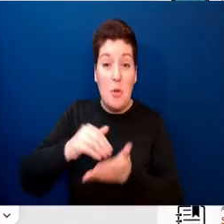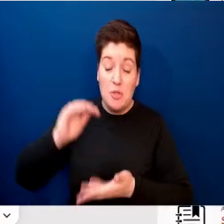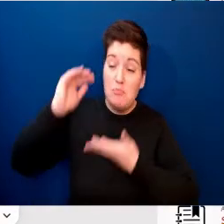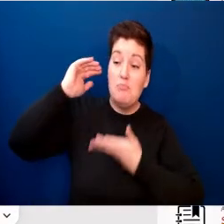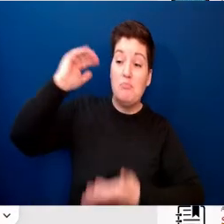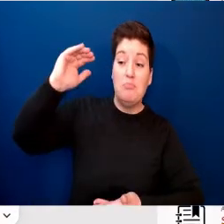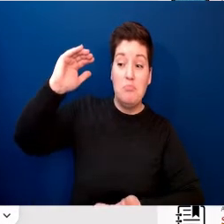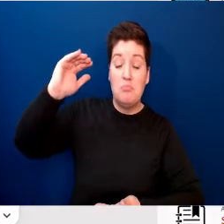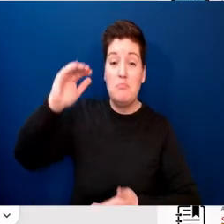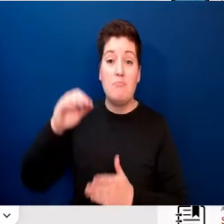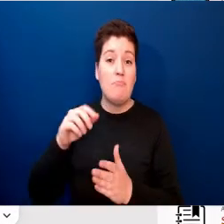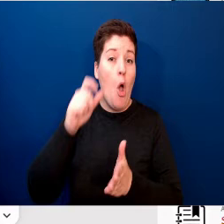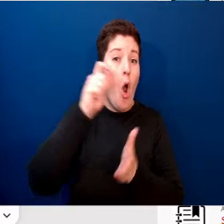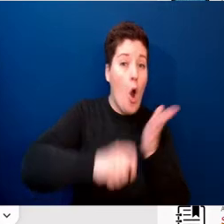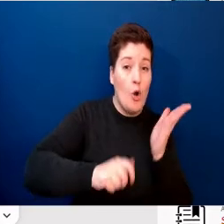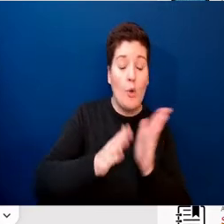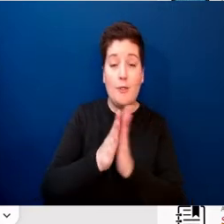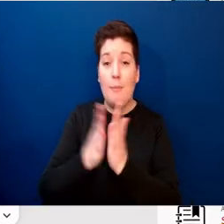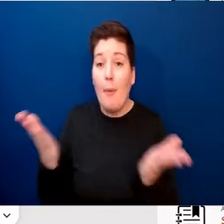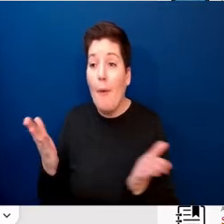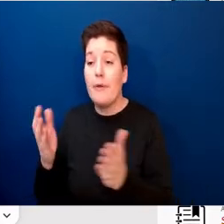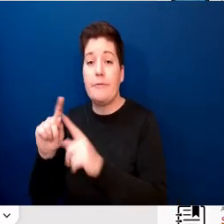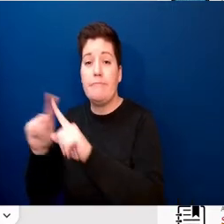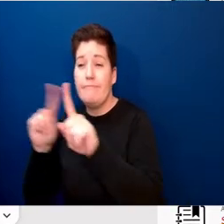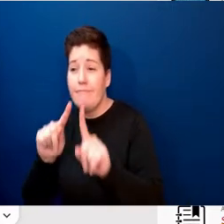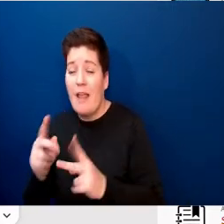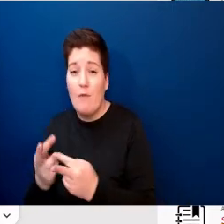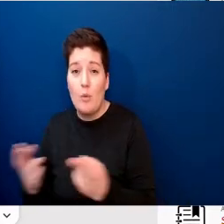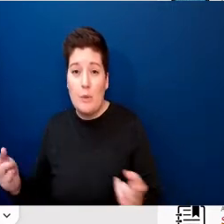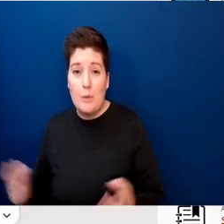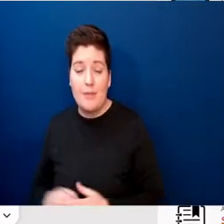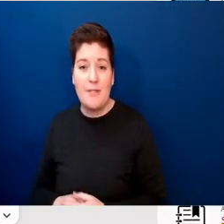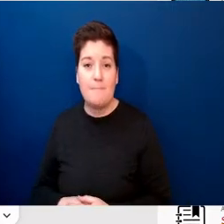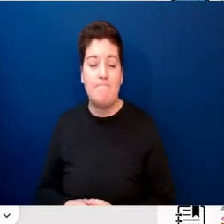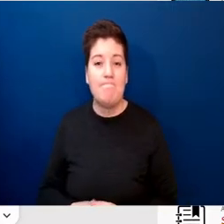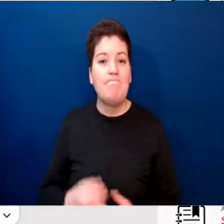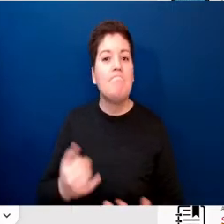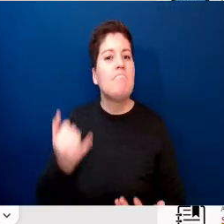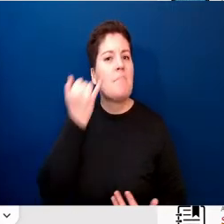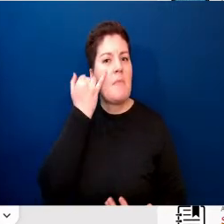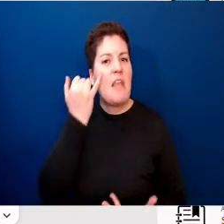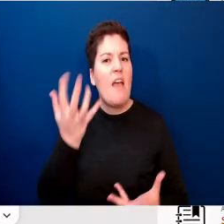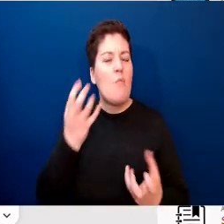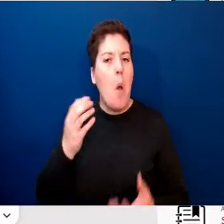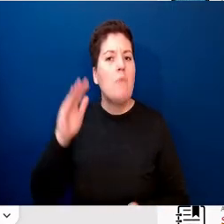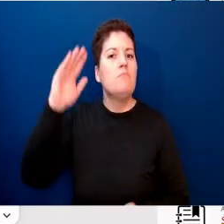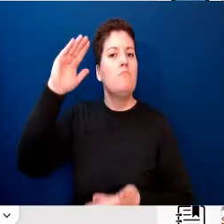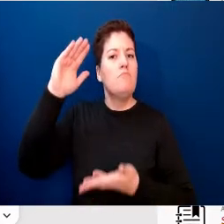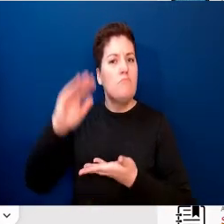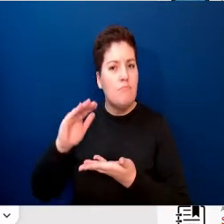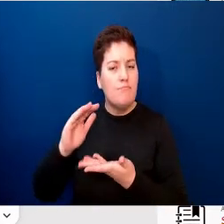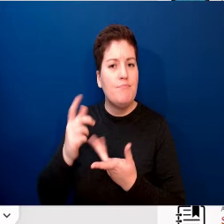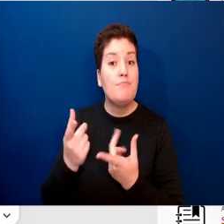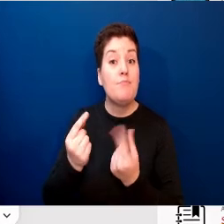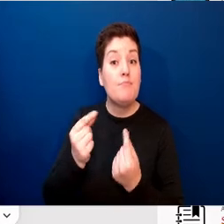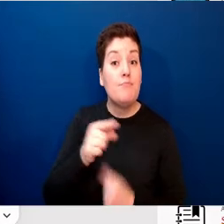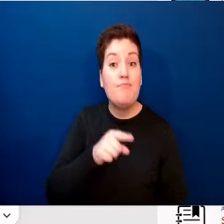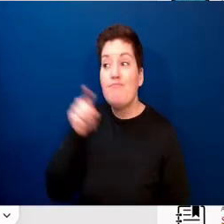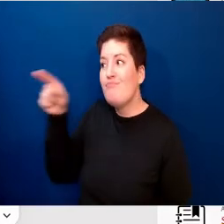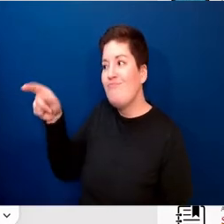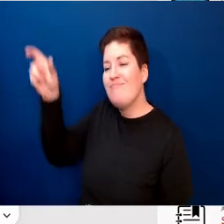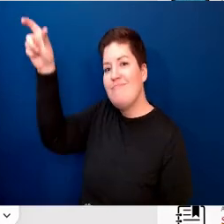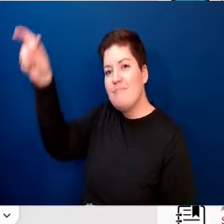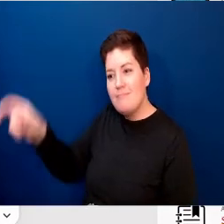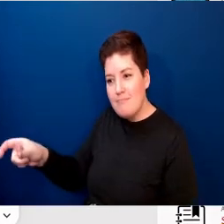This search results in over 57,000 articles and more.